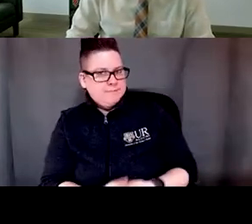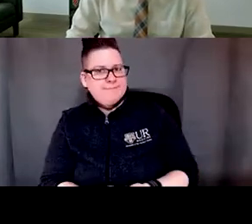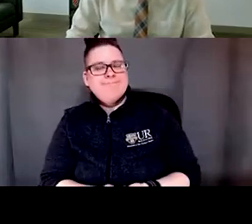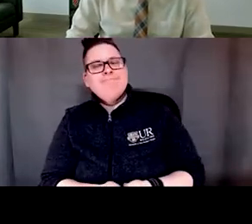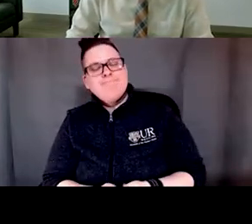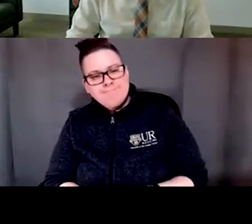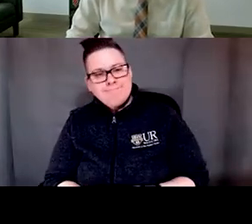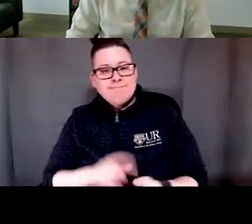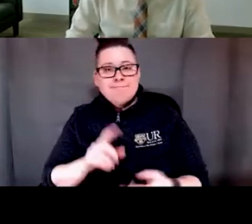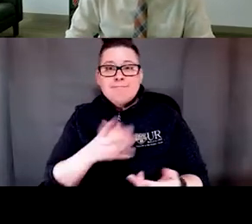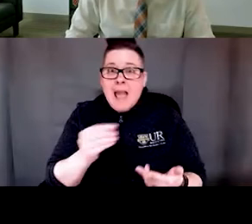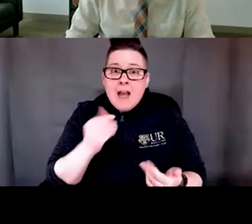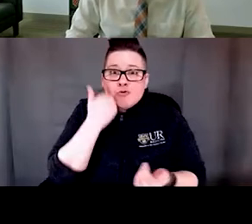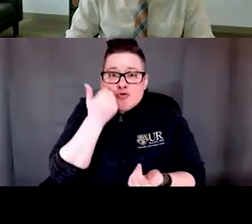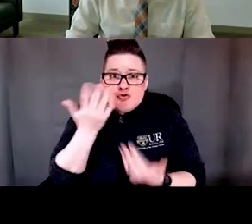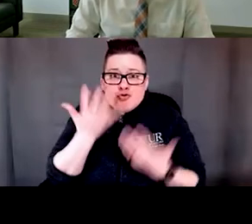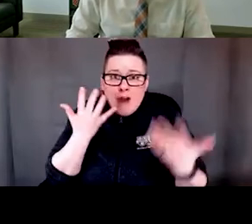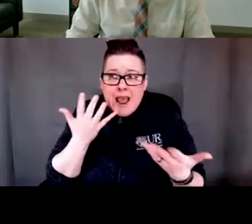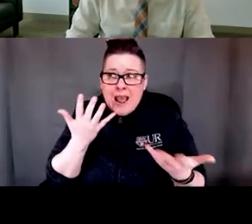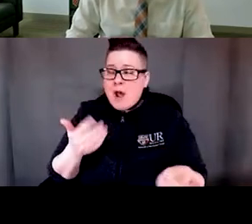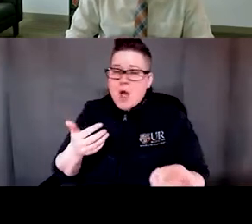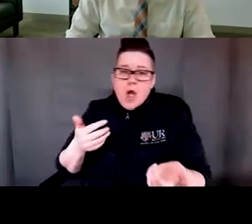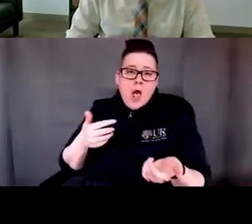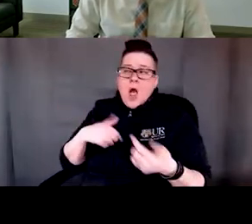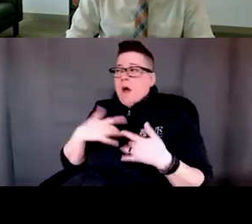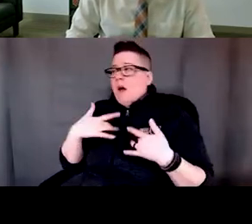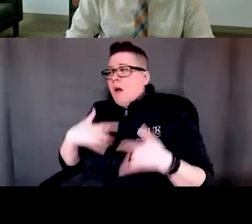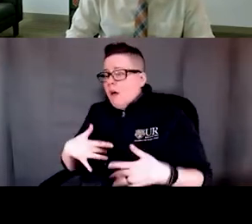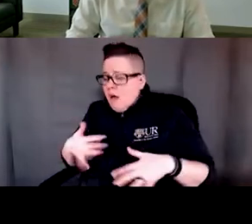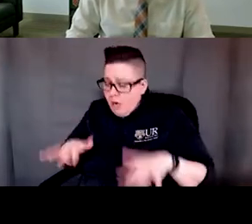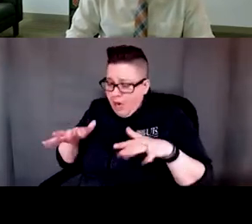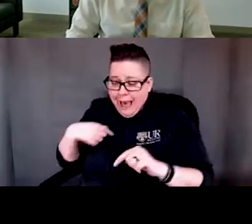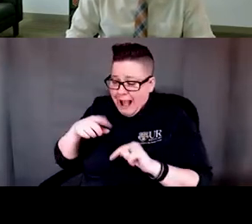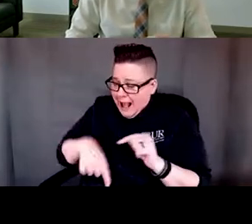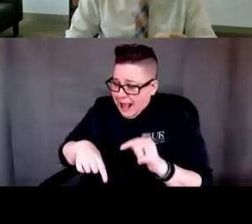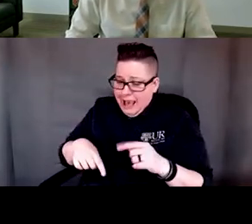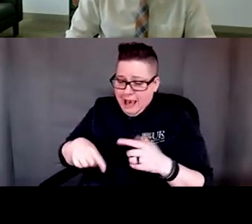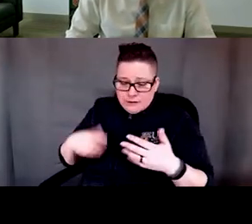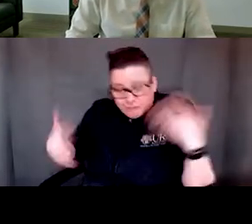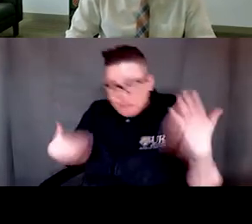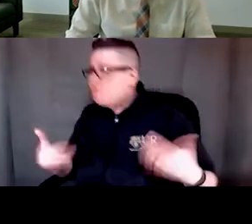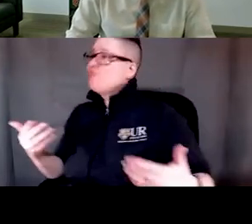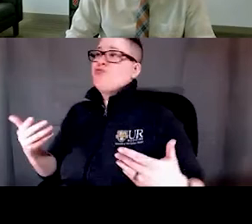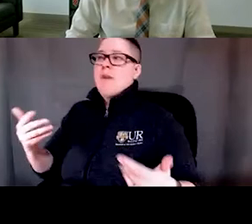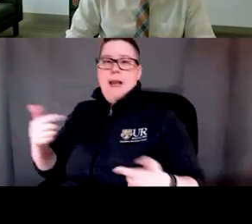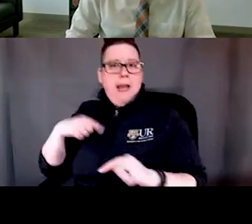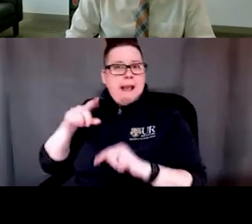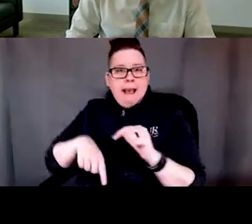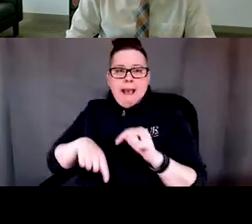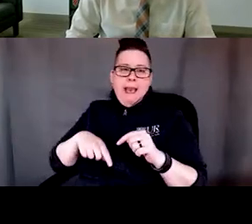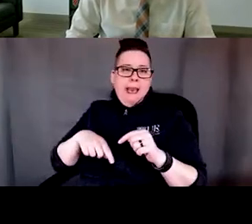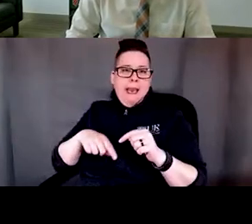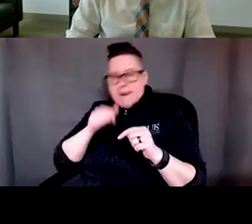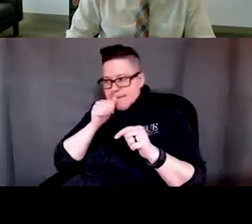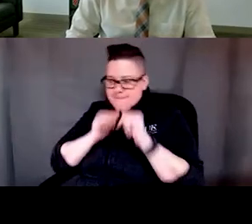also a shame and embarrassment, right? Because if you're not able to do that, right? If you're not able to pick yourself up by your bootstraps, if you're not able to get to work, then